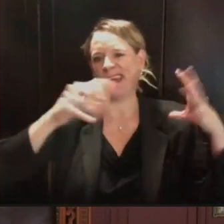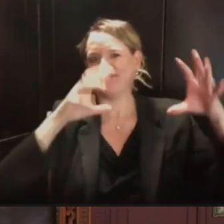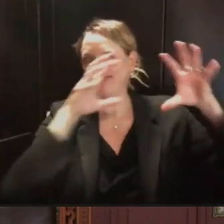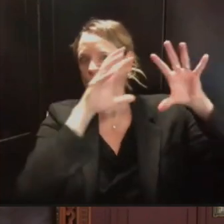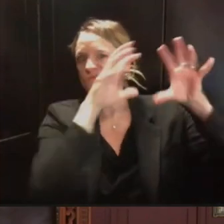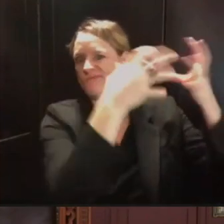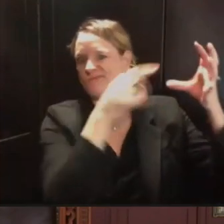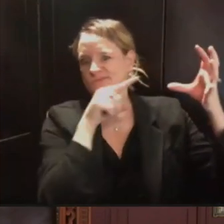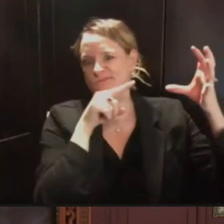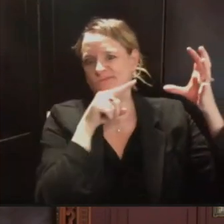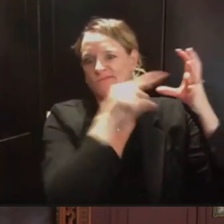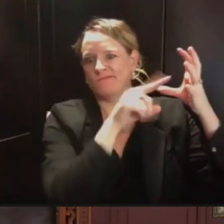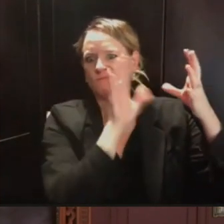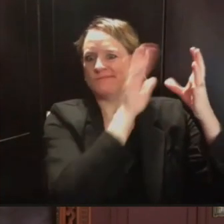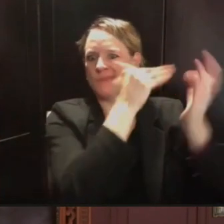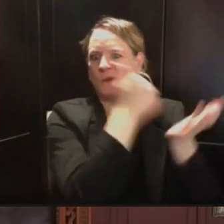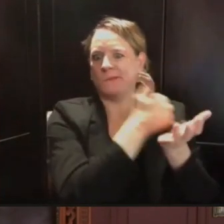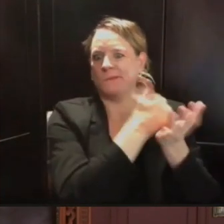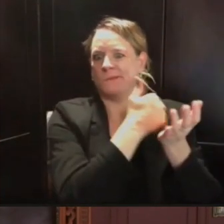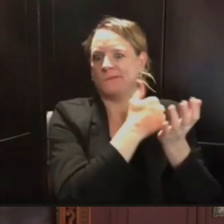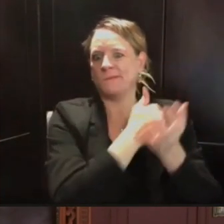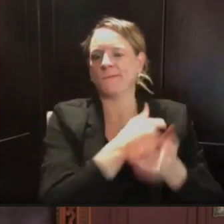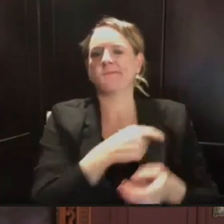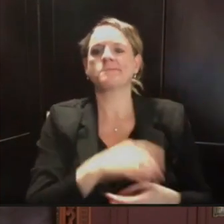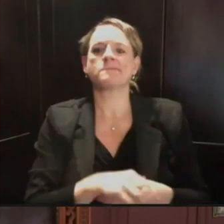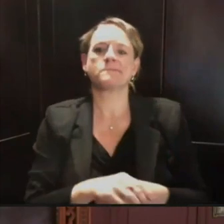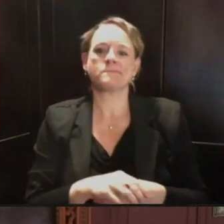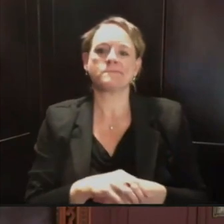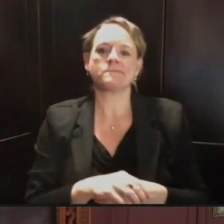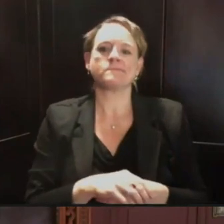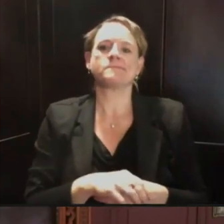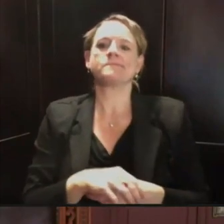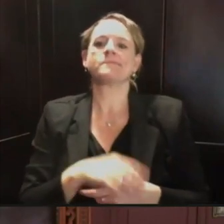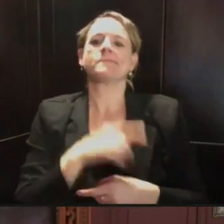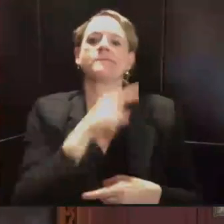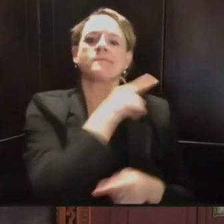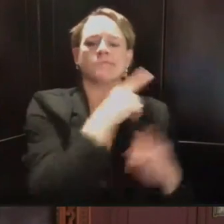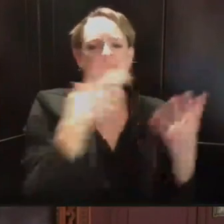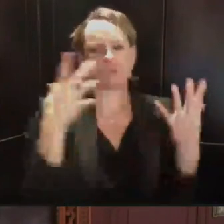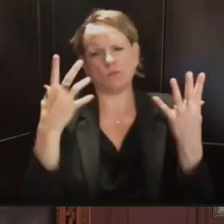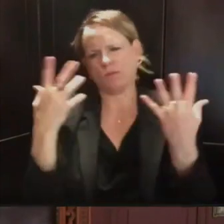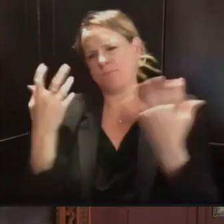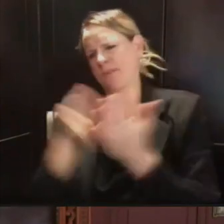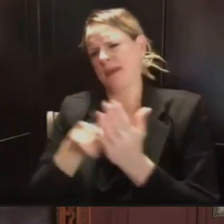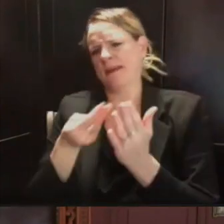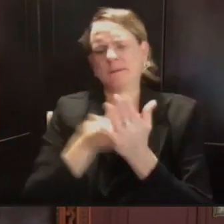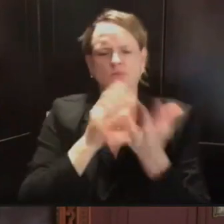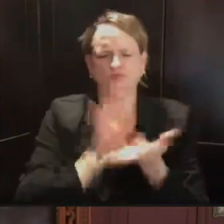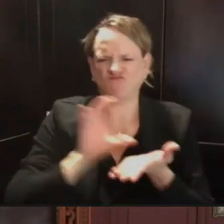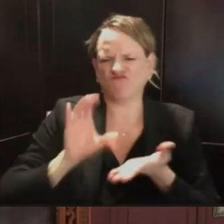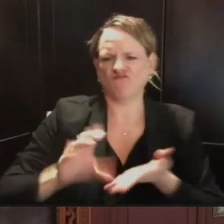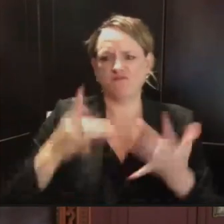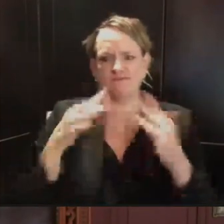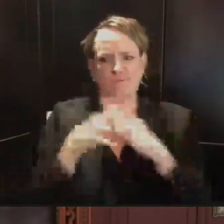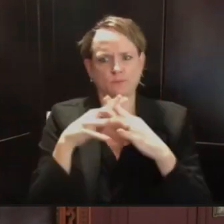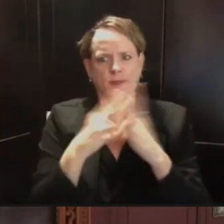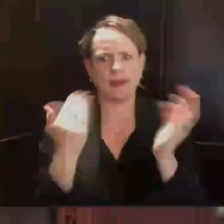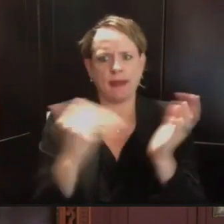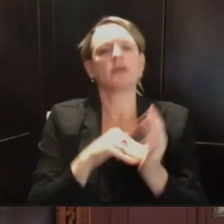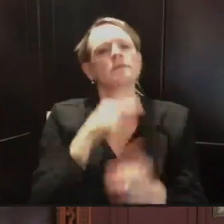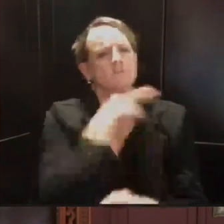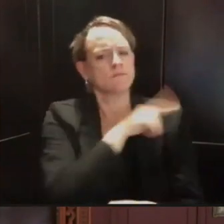spending a lot of money for the testing and other things of football players. They need to step up and